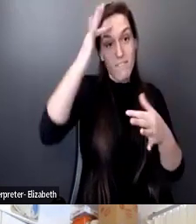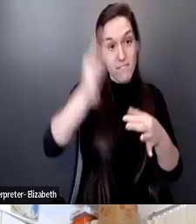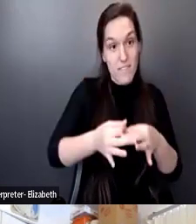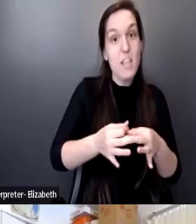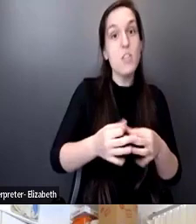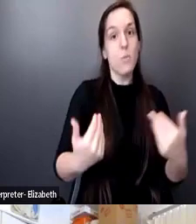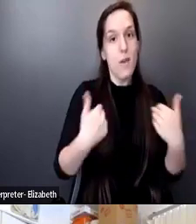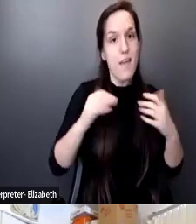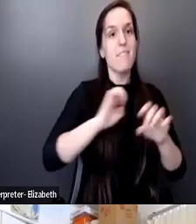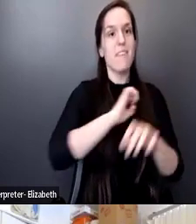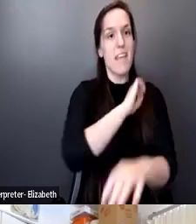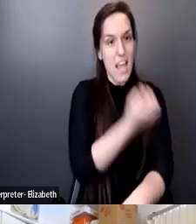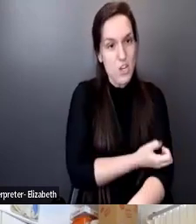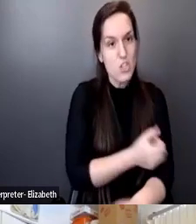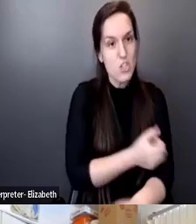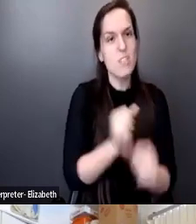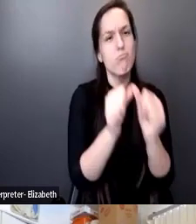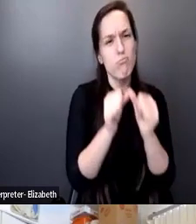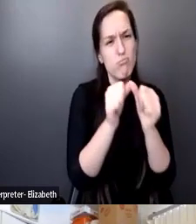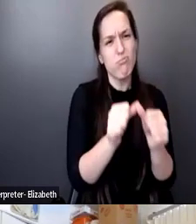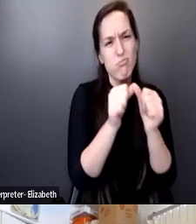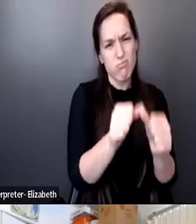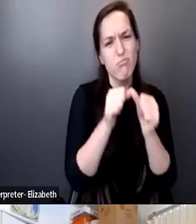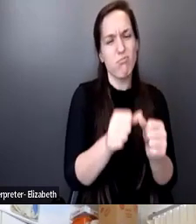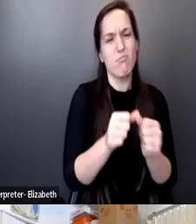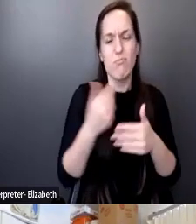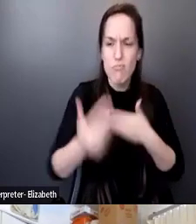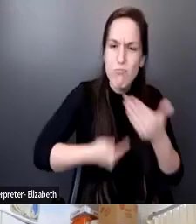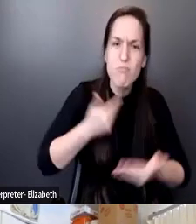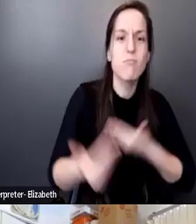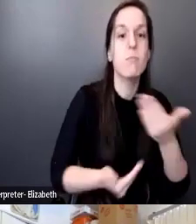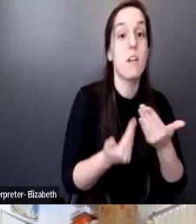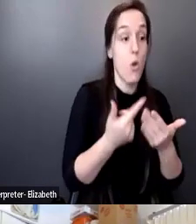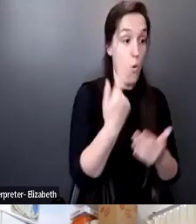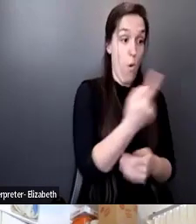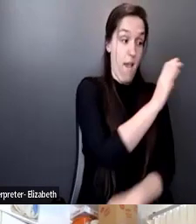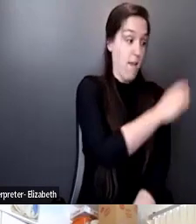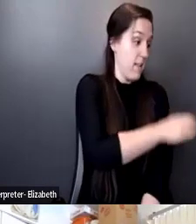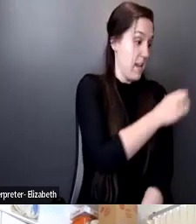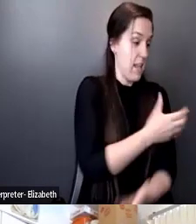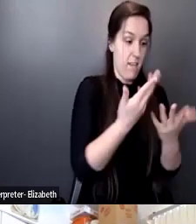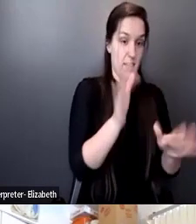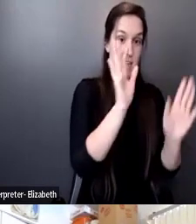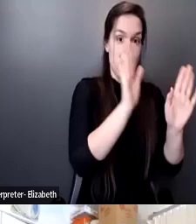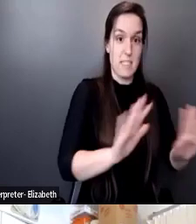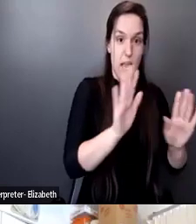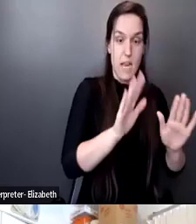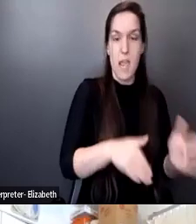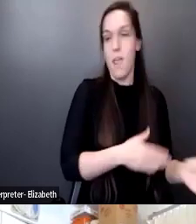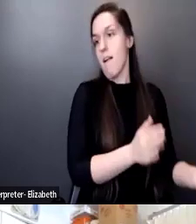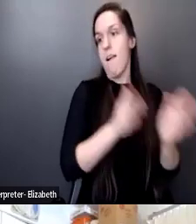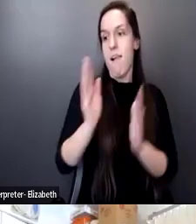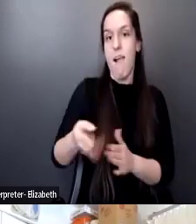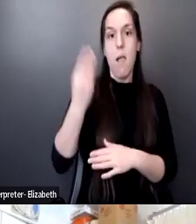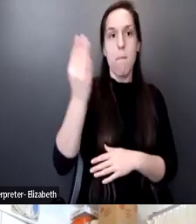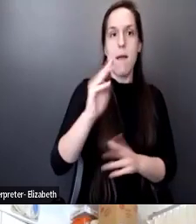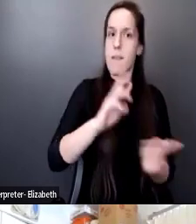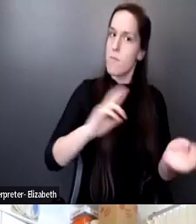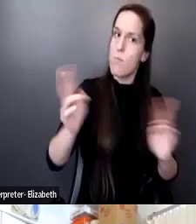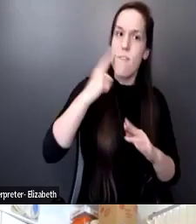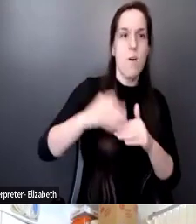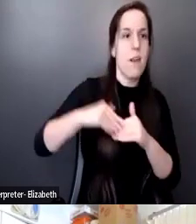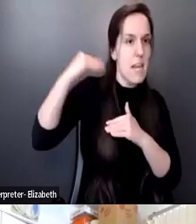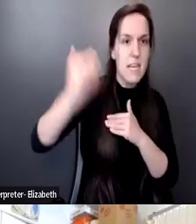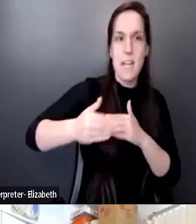energy to keep going and going and going. Once I'm done with one clinic on Sunday, comes Monday, ready to go for the next weekend,